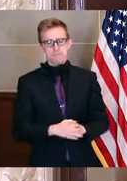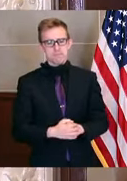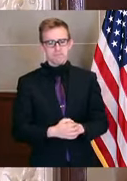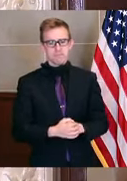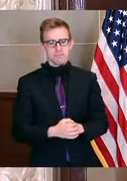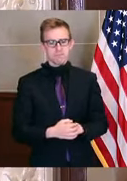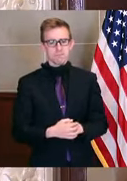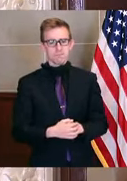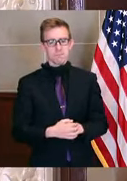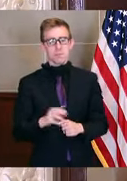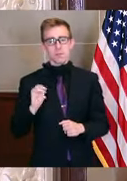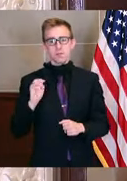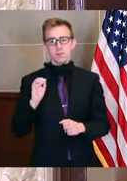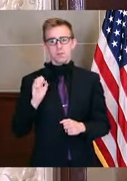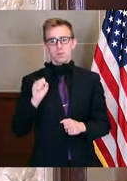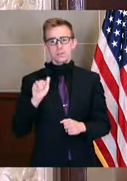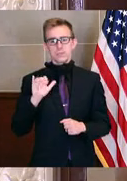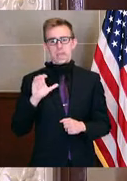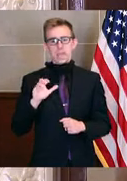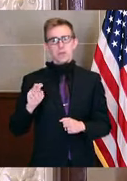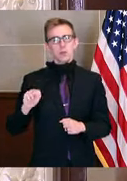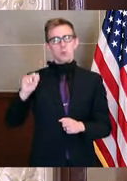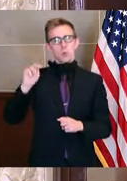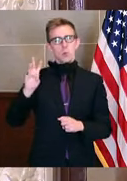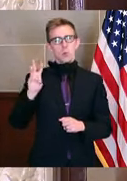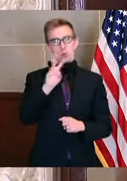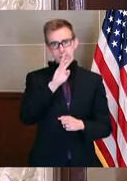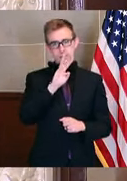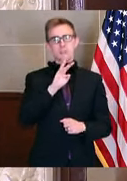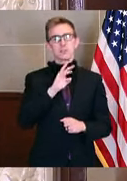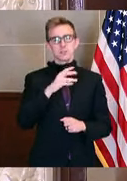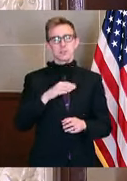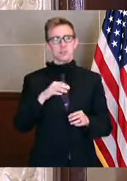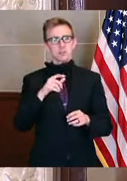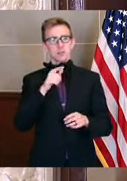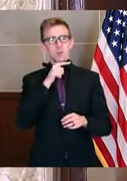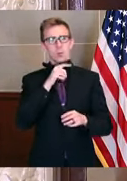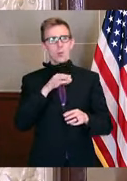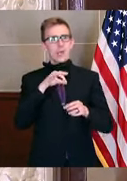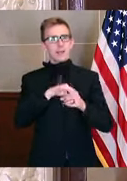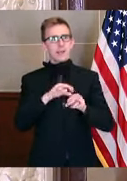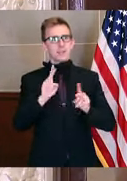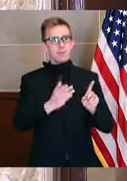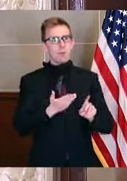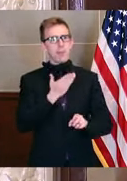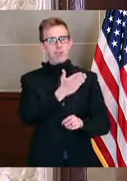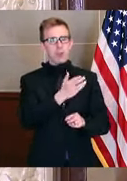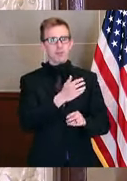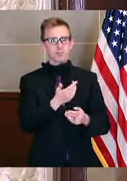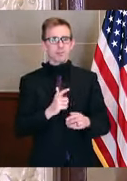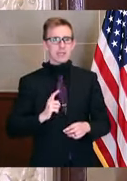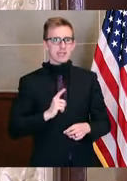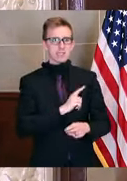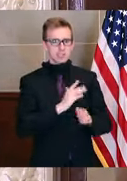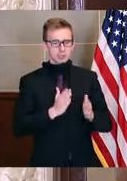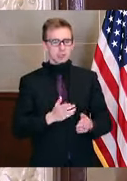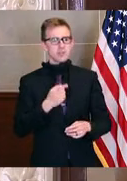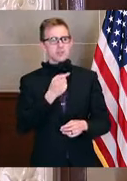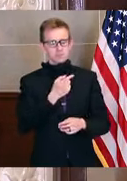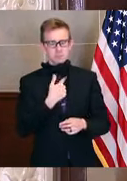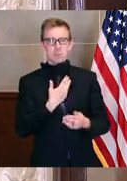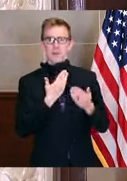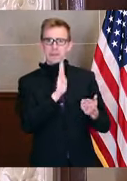can't say enough about Mosaic and Northwest and our elected officials up there. I've been in conversations with the mayor and the presiding county commissioner today.